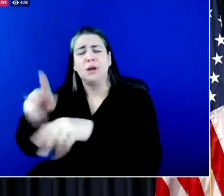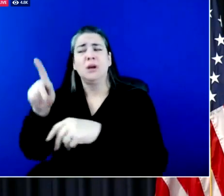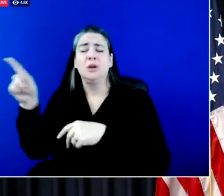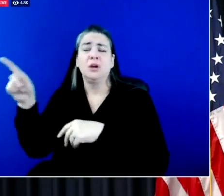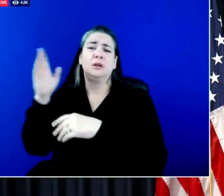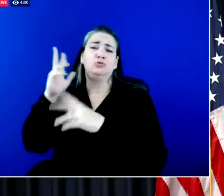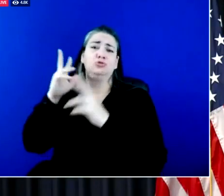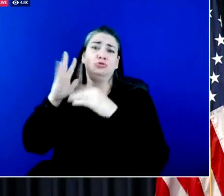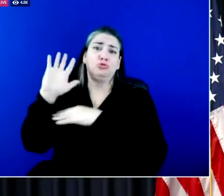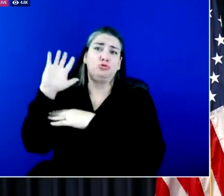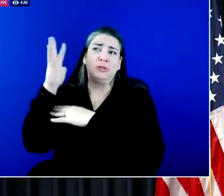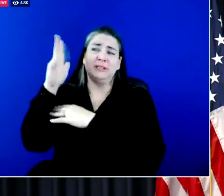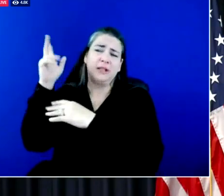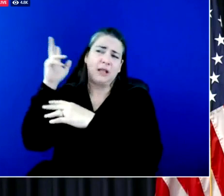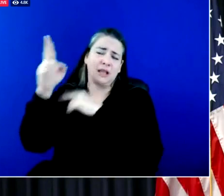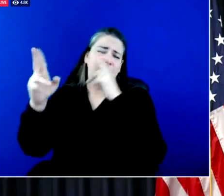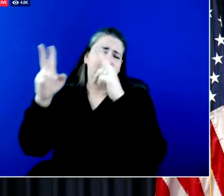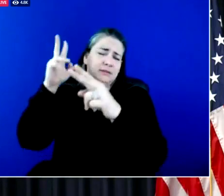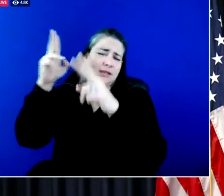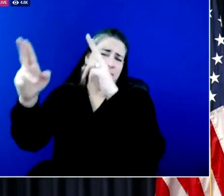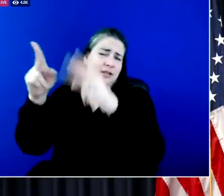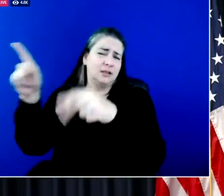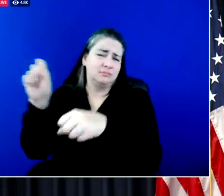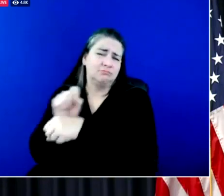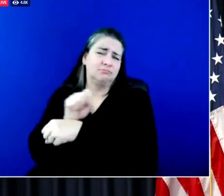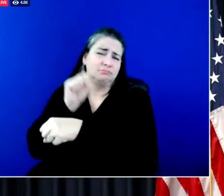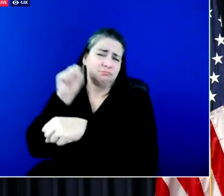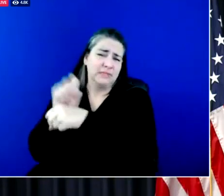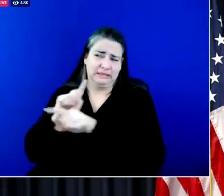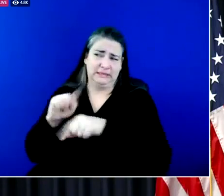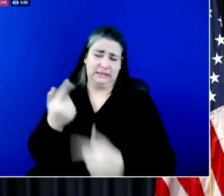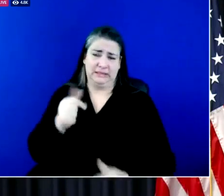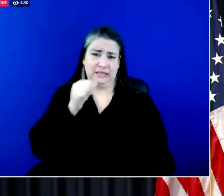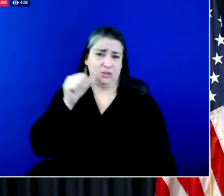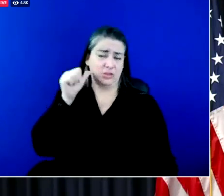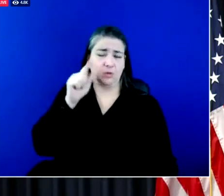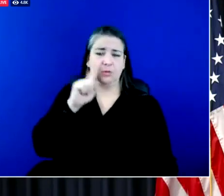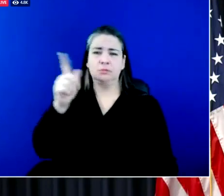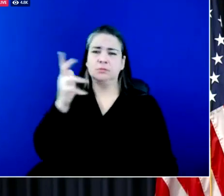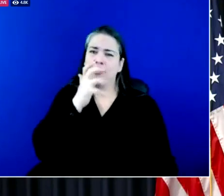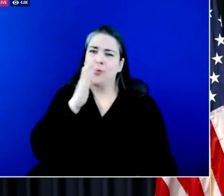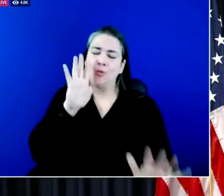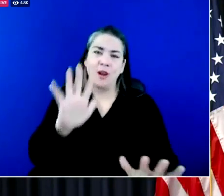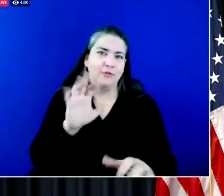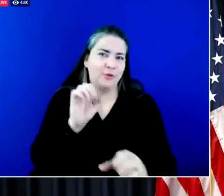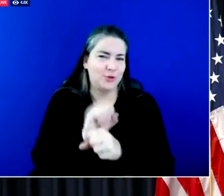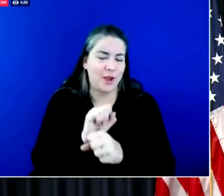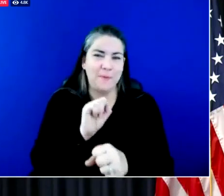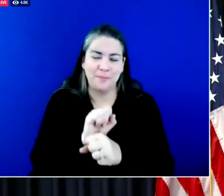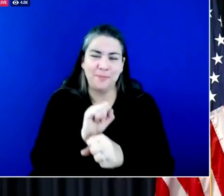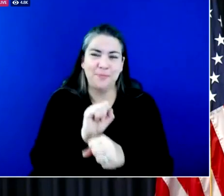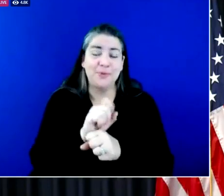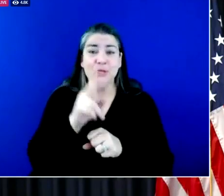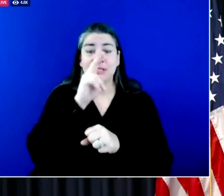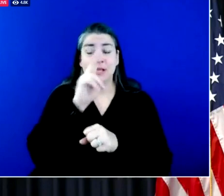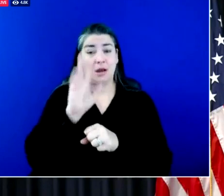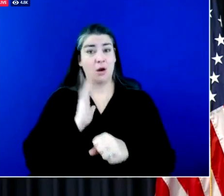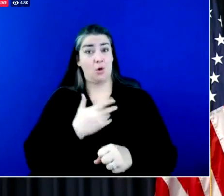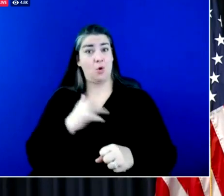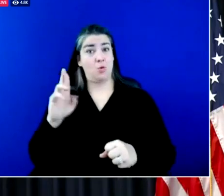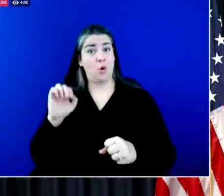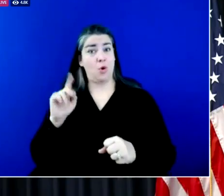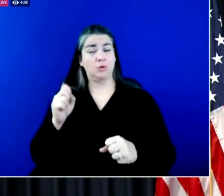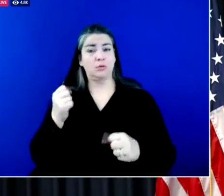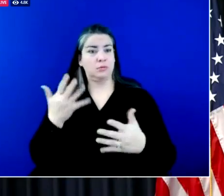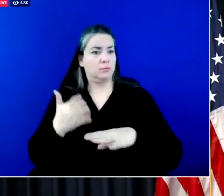transportation crews are doing a great job. I think as you'll hear the condition of many of our roads is already much better than